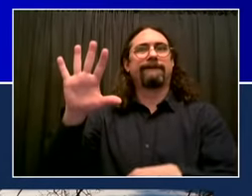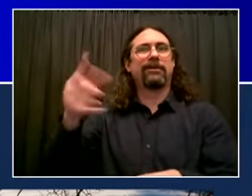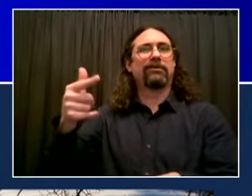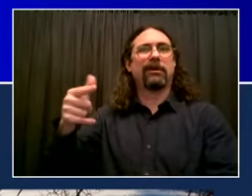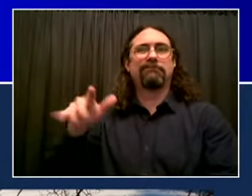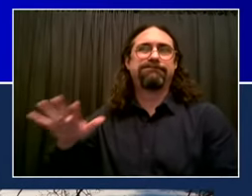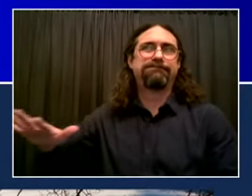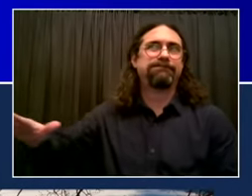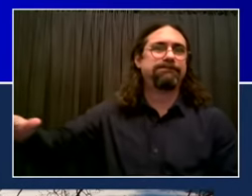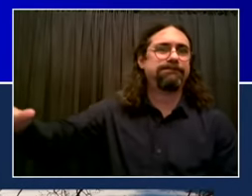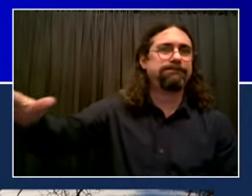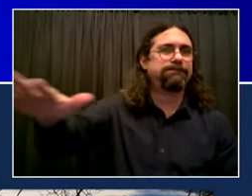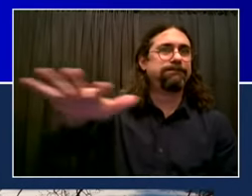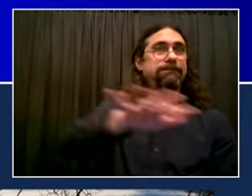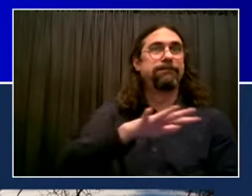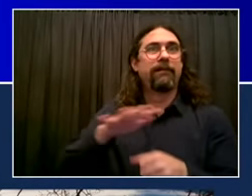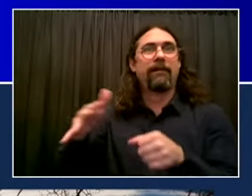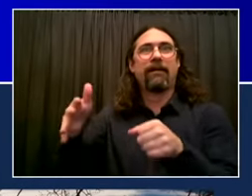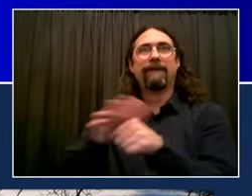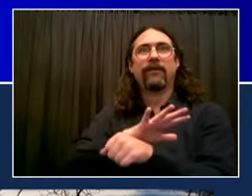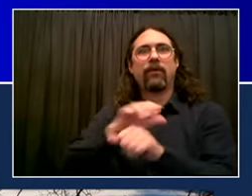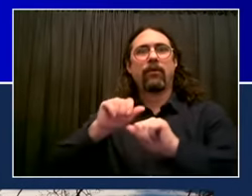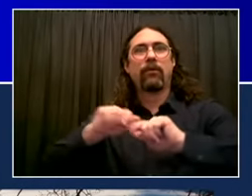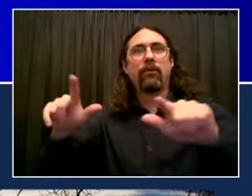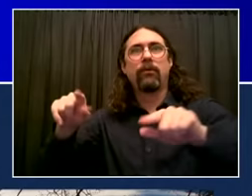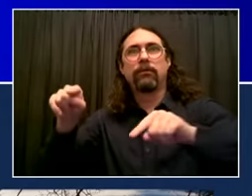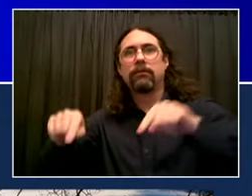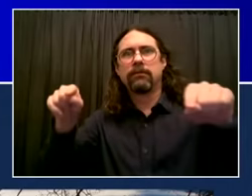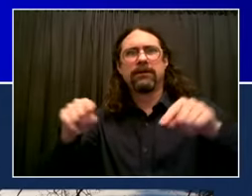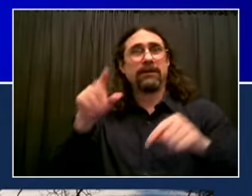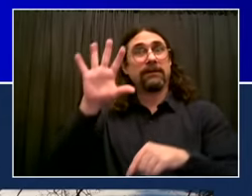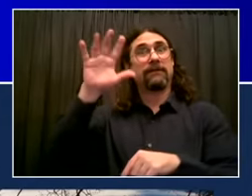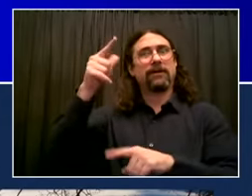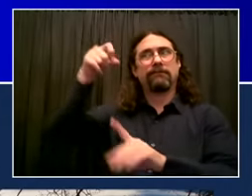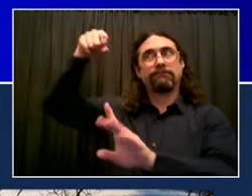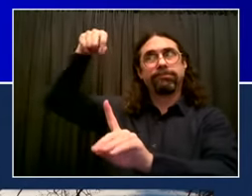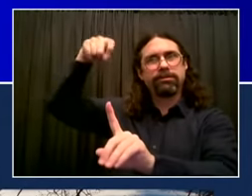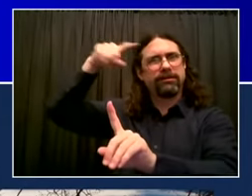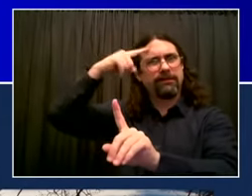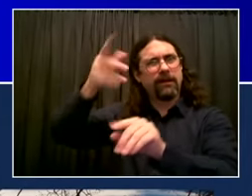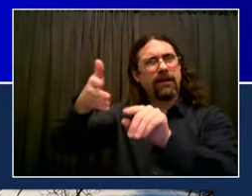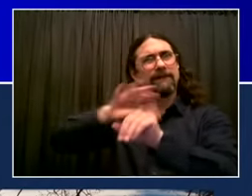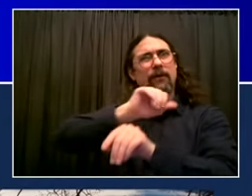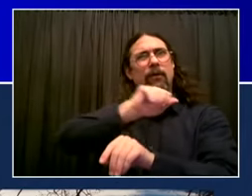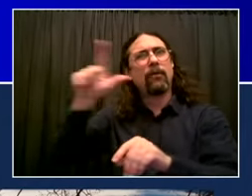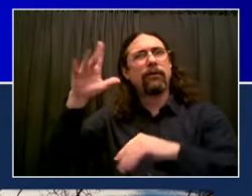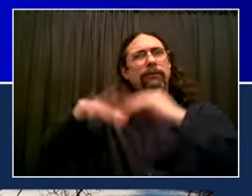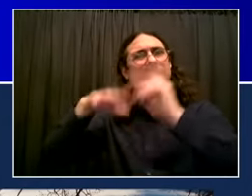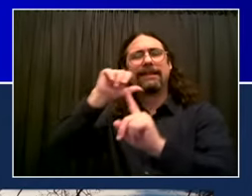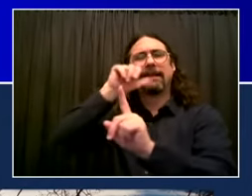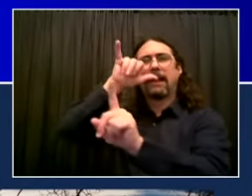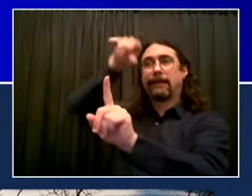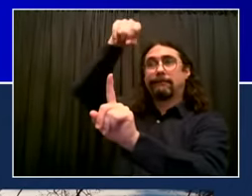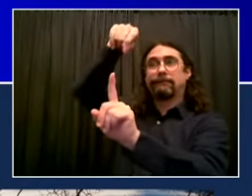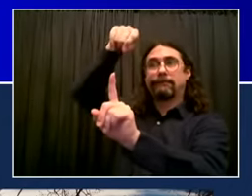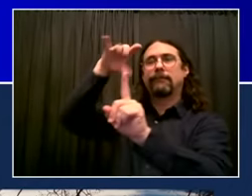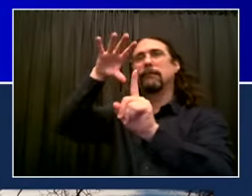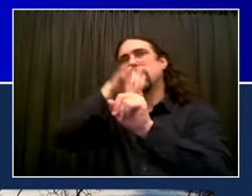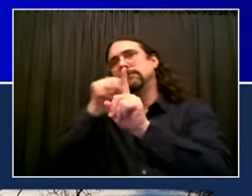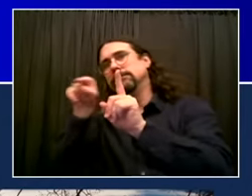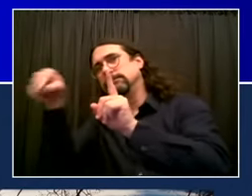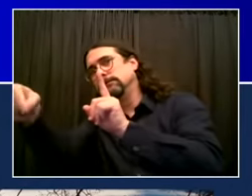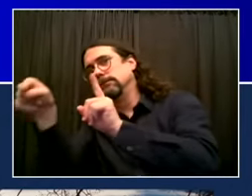companies want to expand their capacity. We hold the key to that as the city of New York. And we want to use